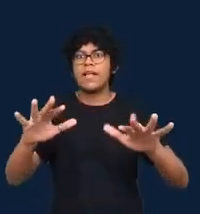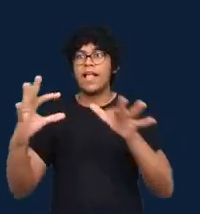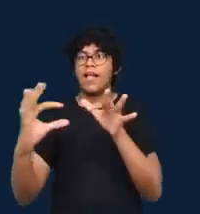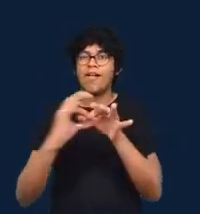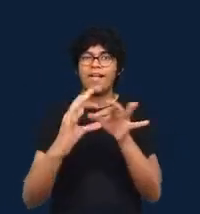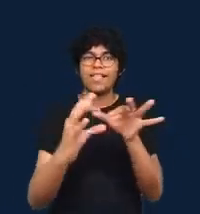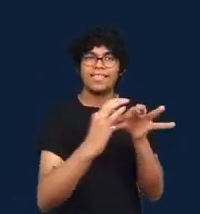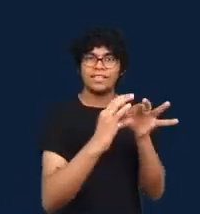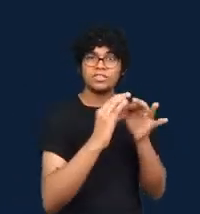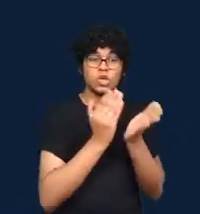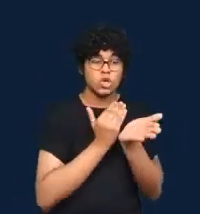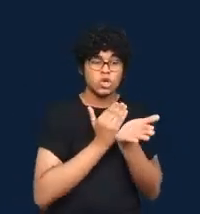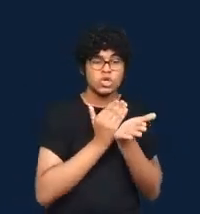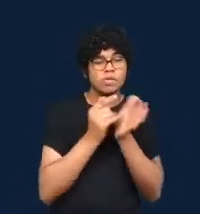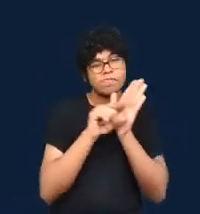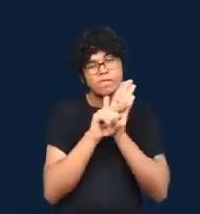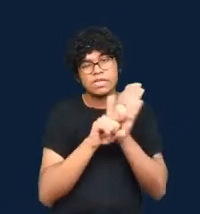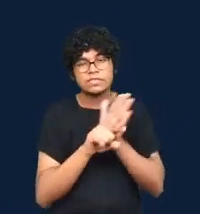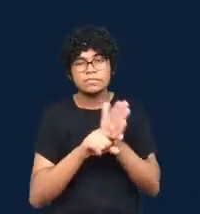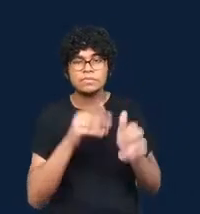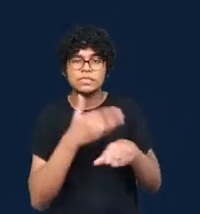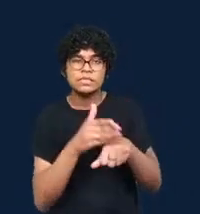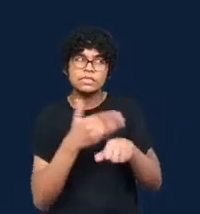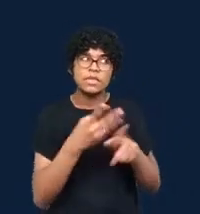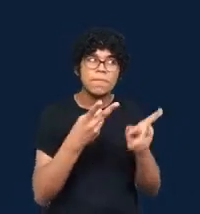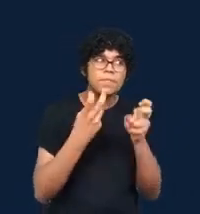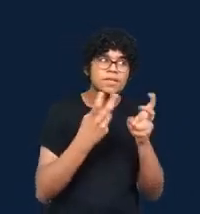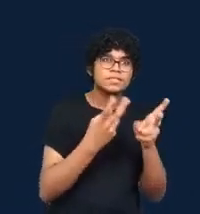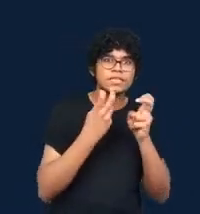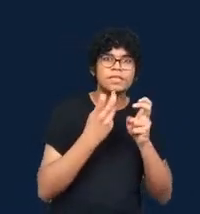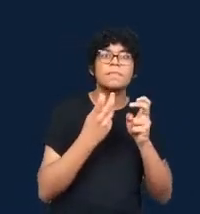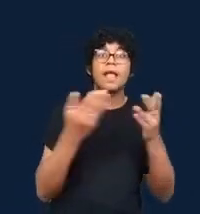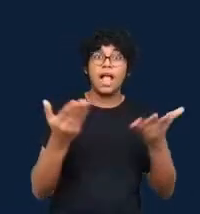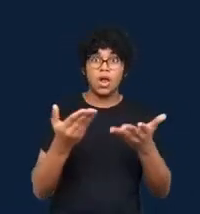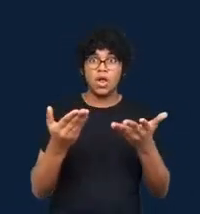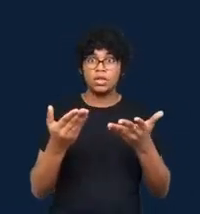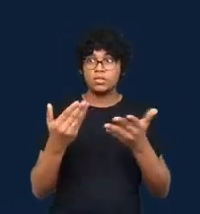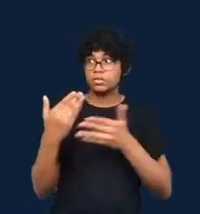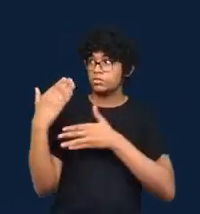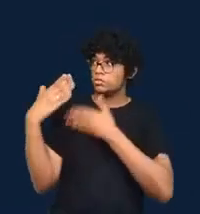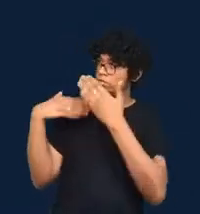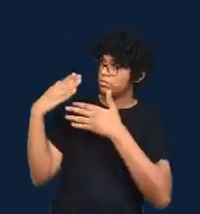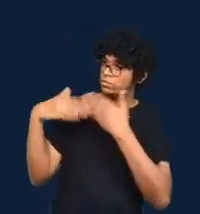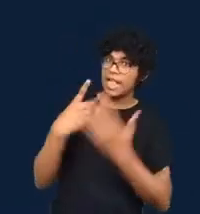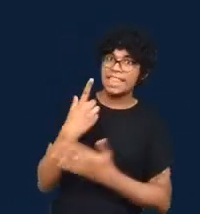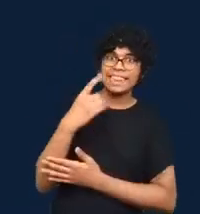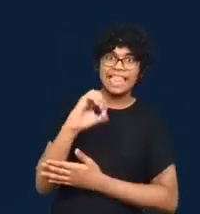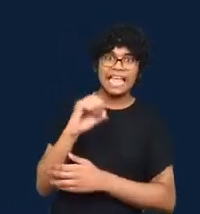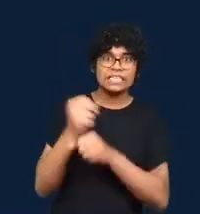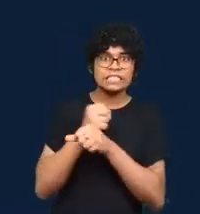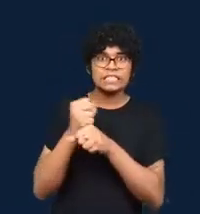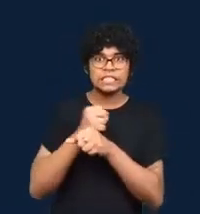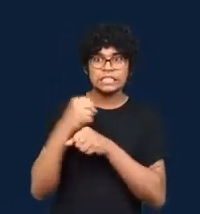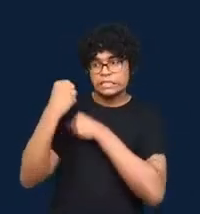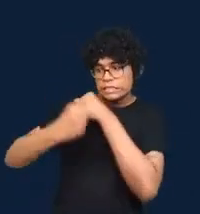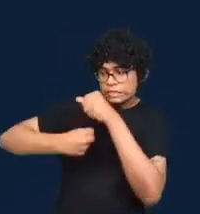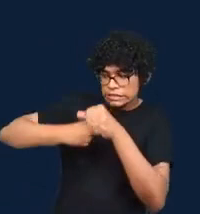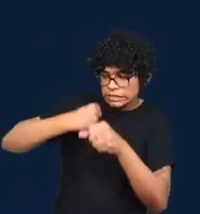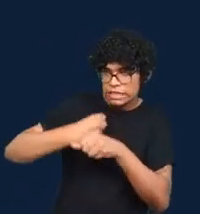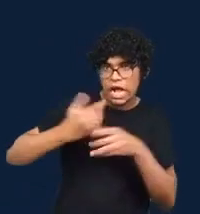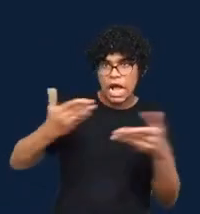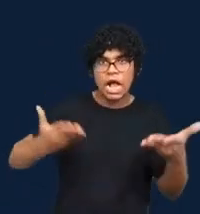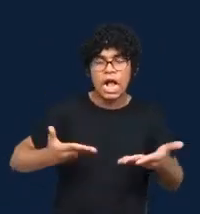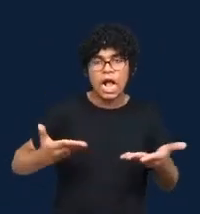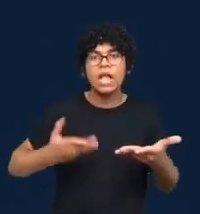And now, close to a decade later, we are at the point where the practice is both more